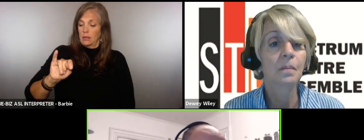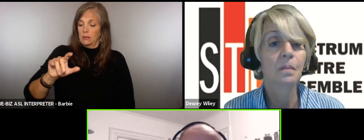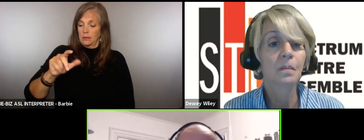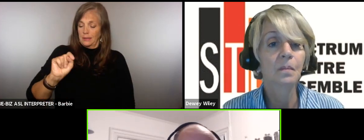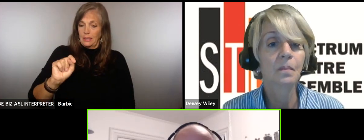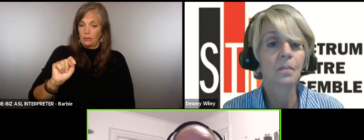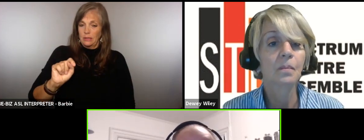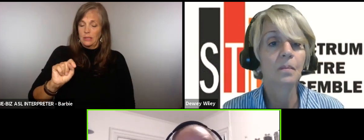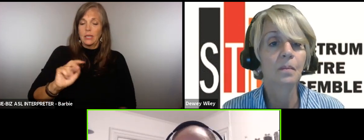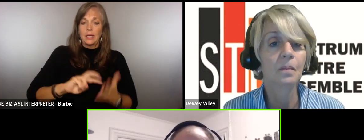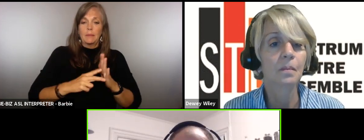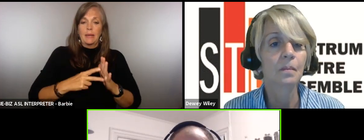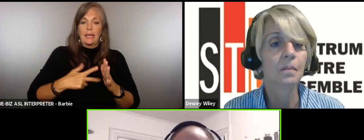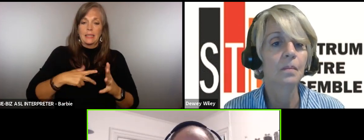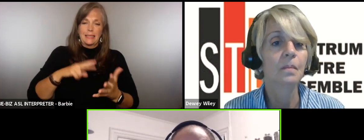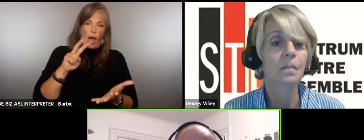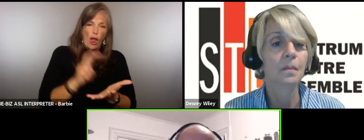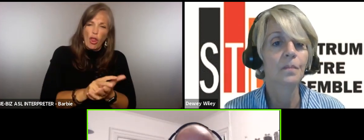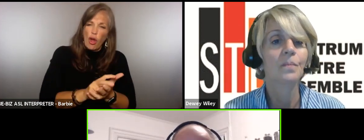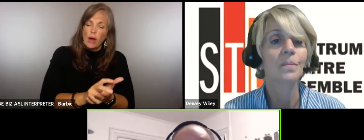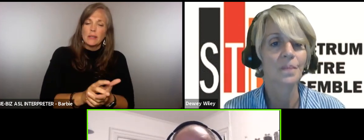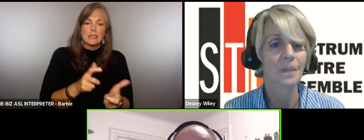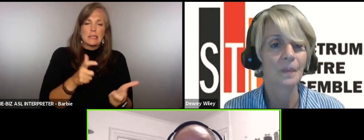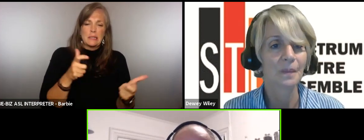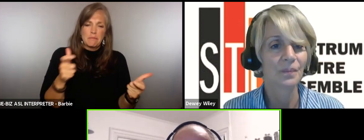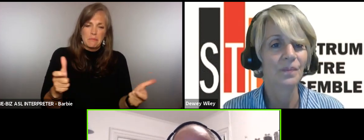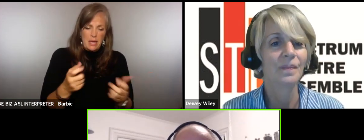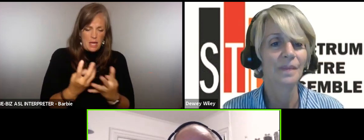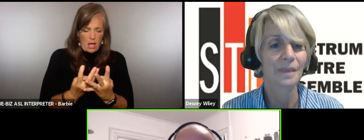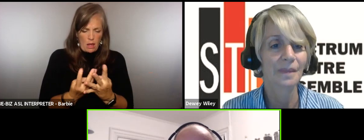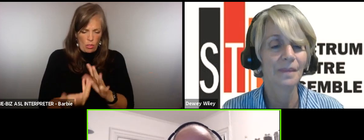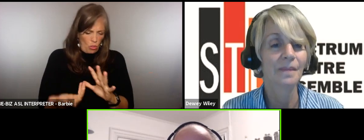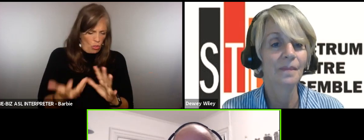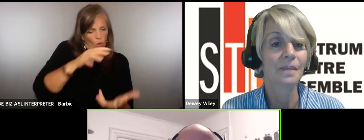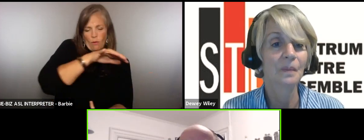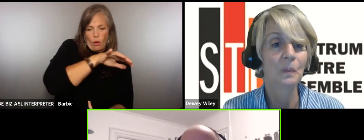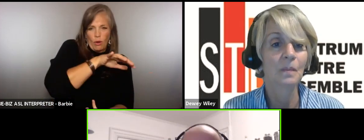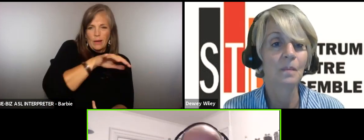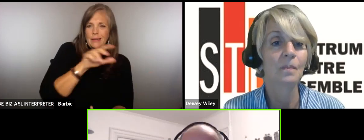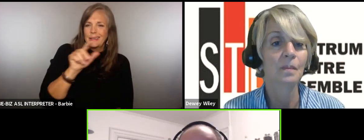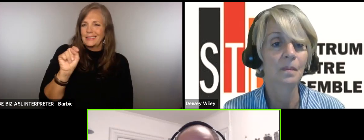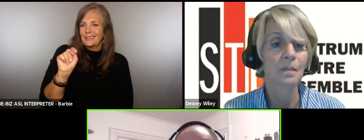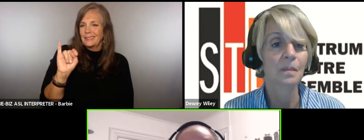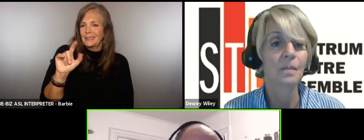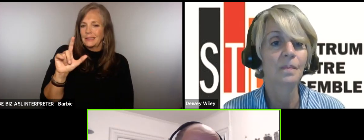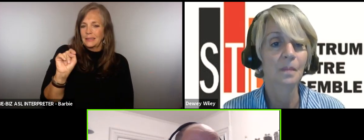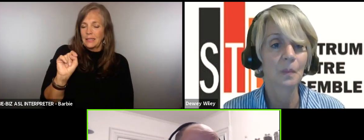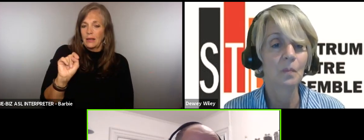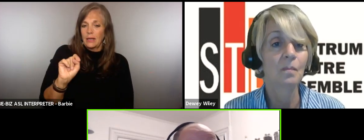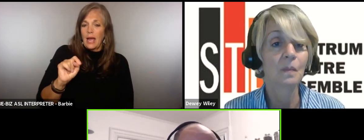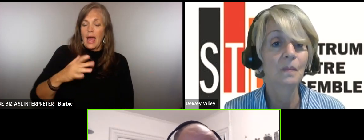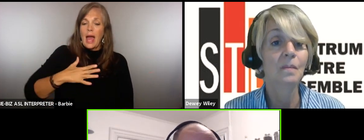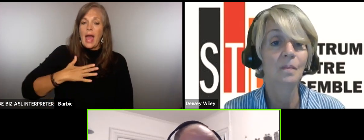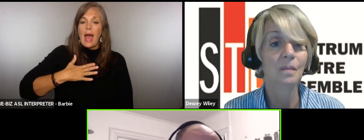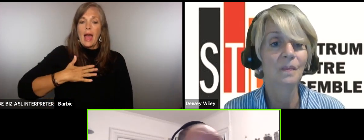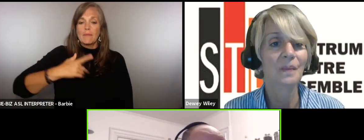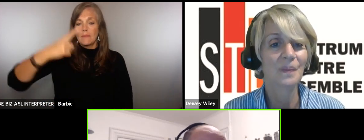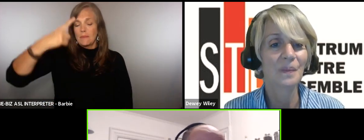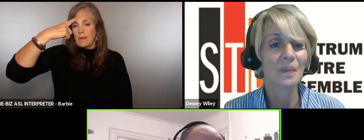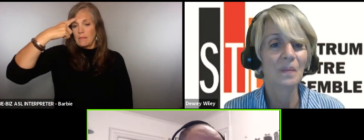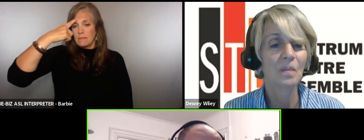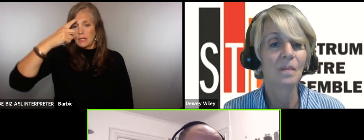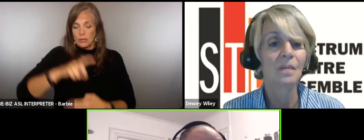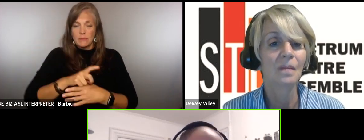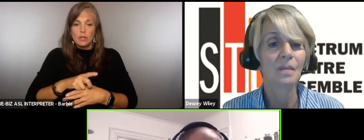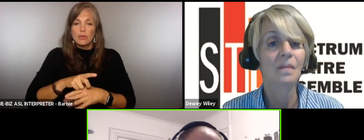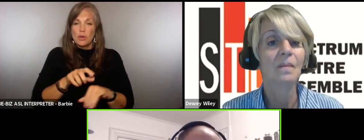you've just like lost a big hand that really threw you and suddenly your mental discipline because this is really hard work when you stay at